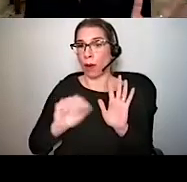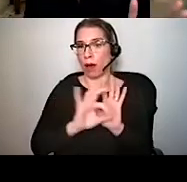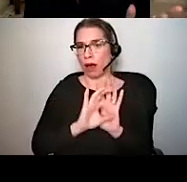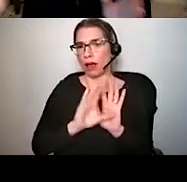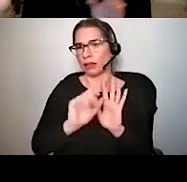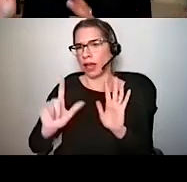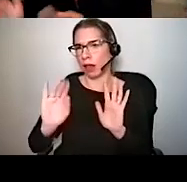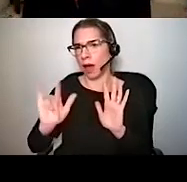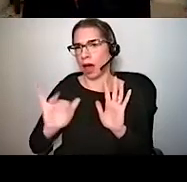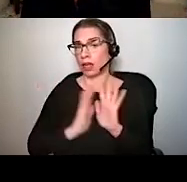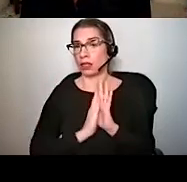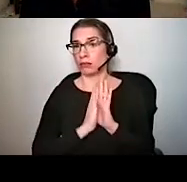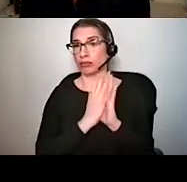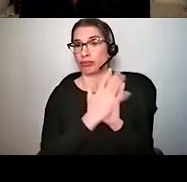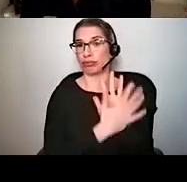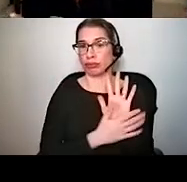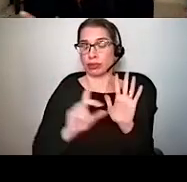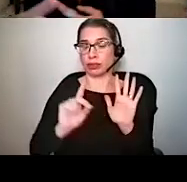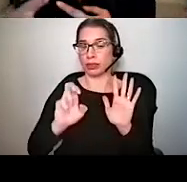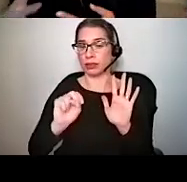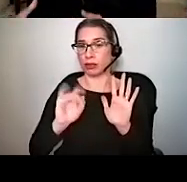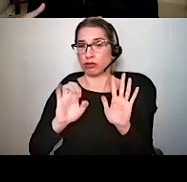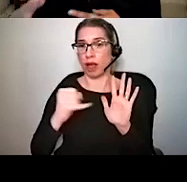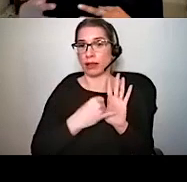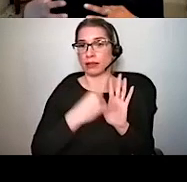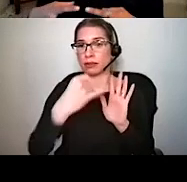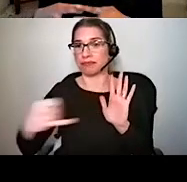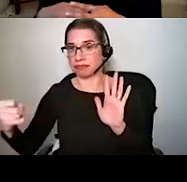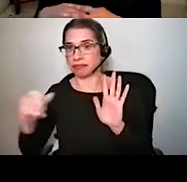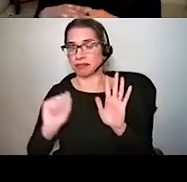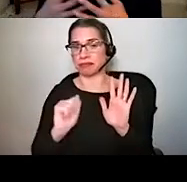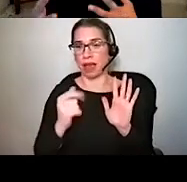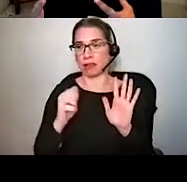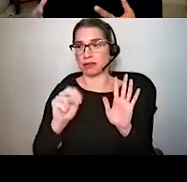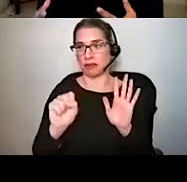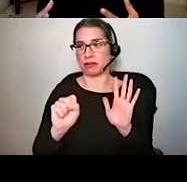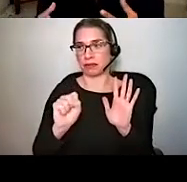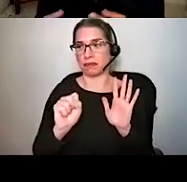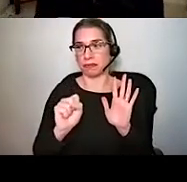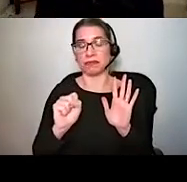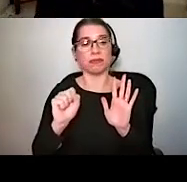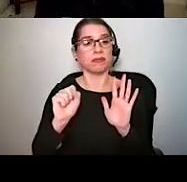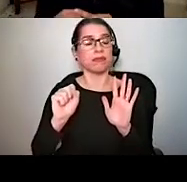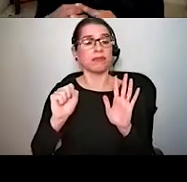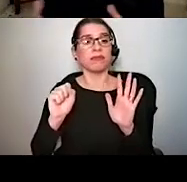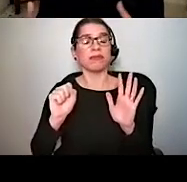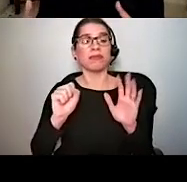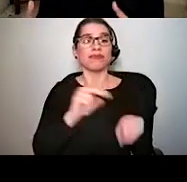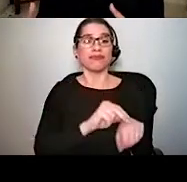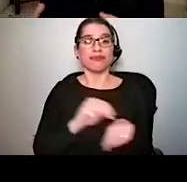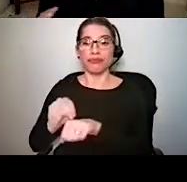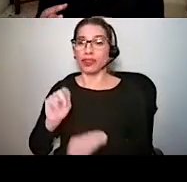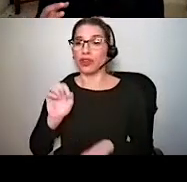dendrites and axons. So neurons primary primarily talk to each other using